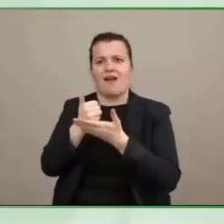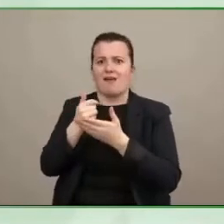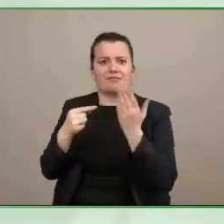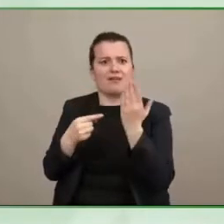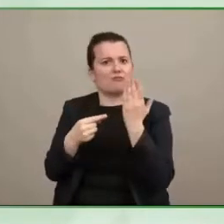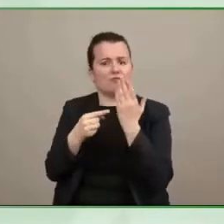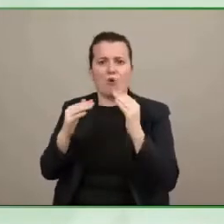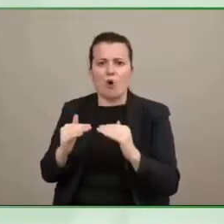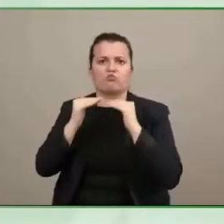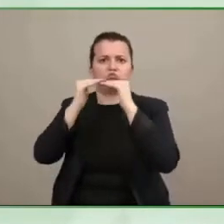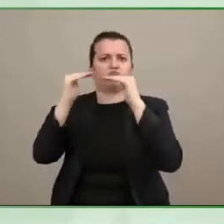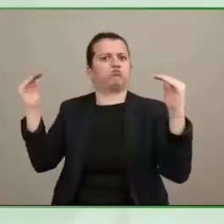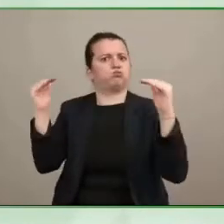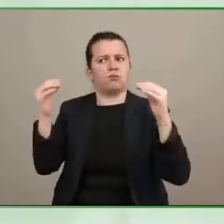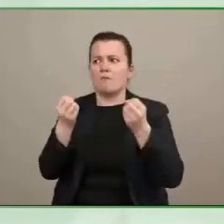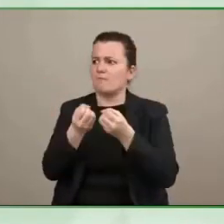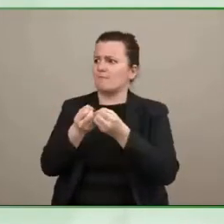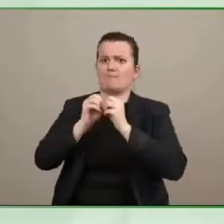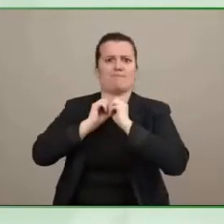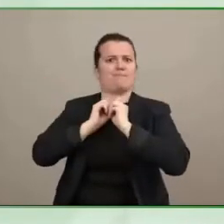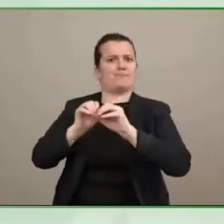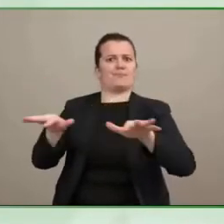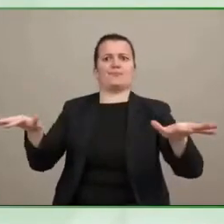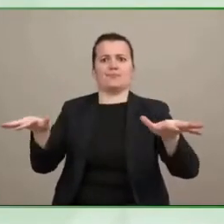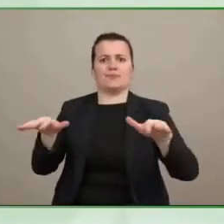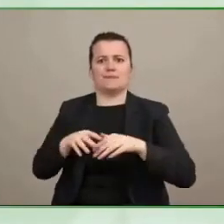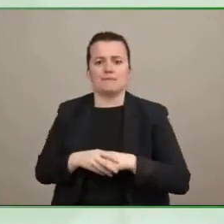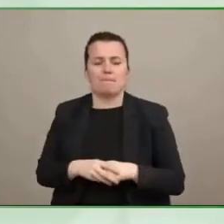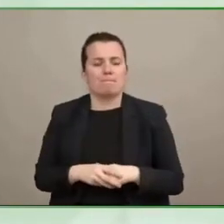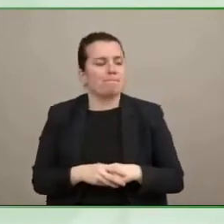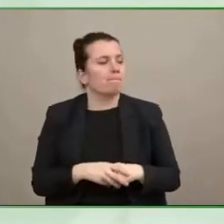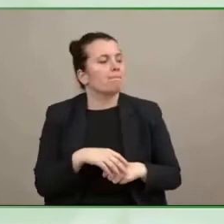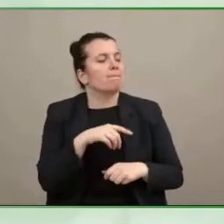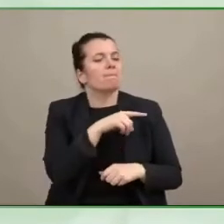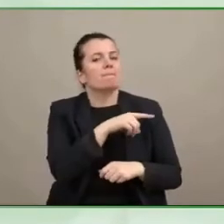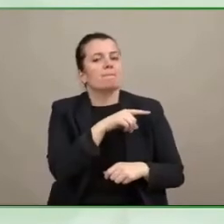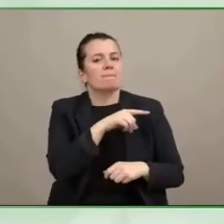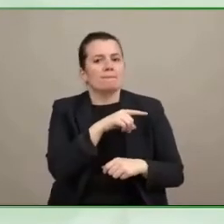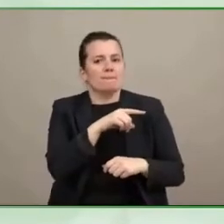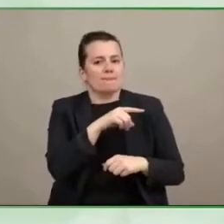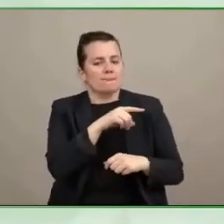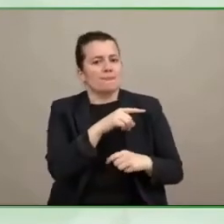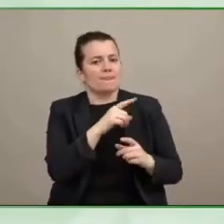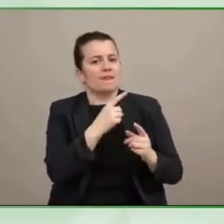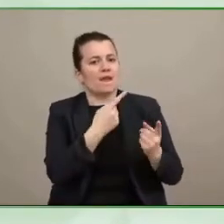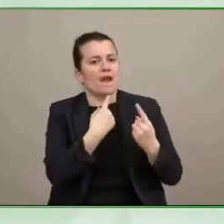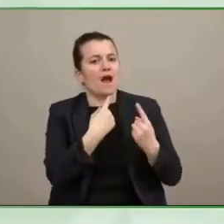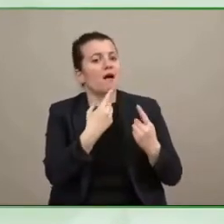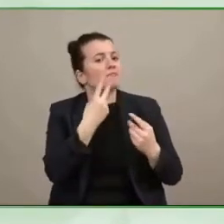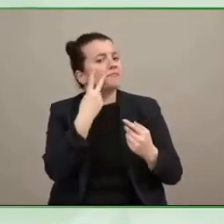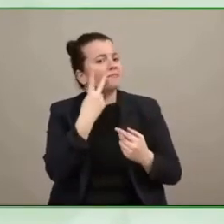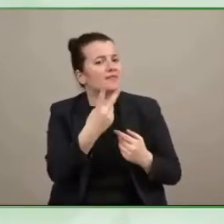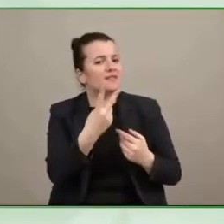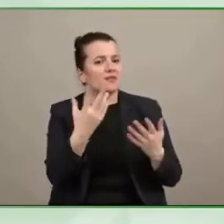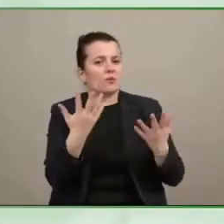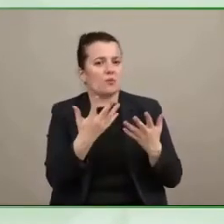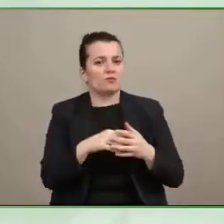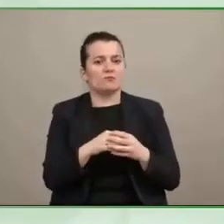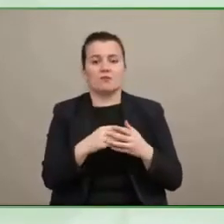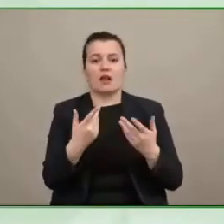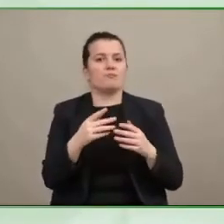issue and something that i have really um taken the world hearing organization to task for because